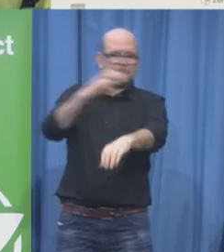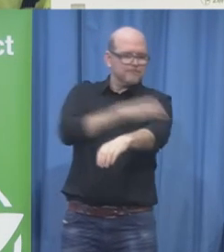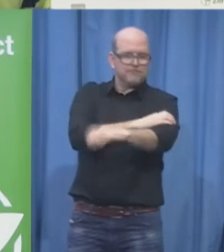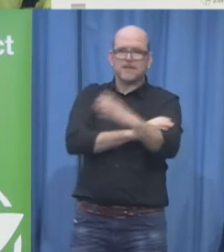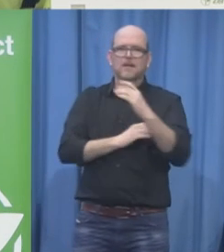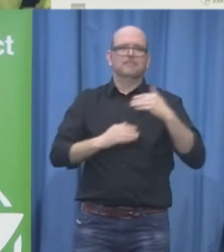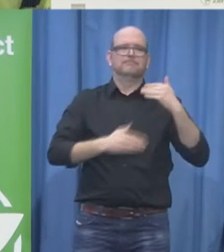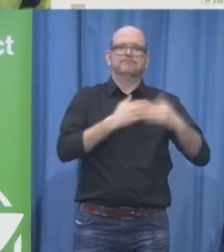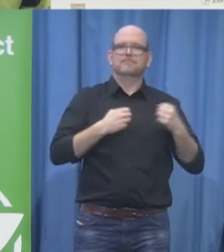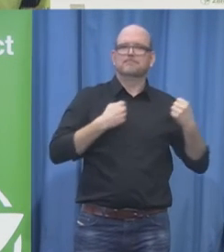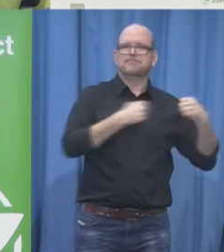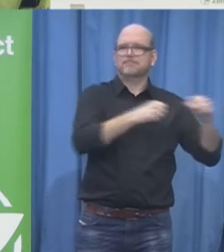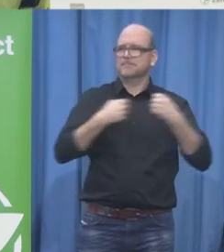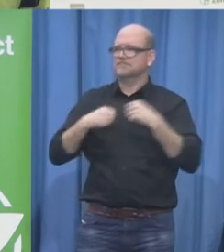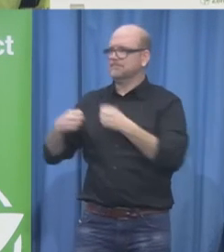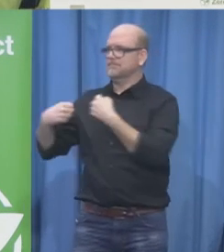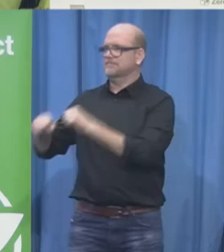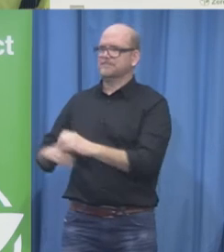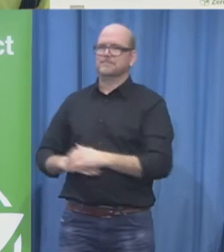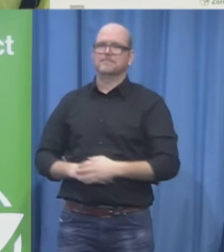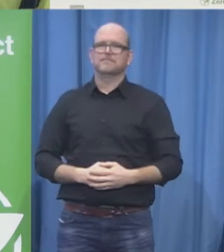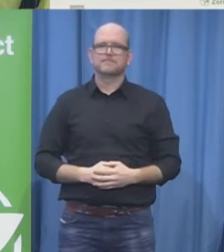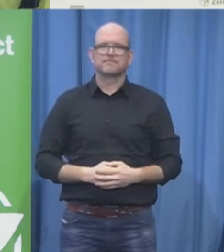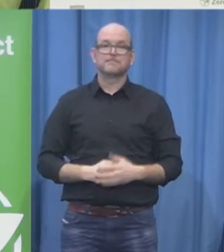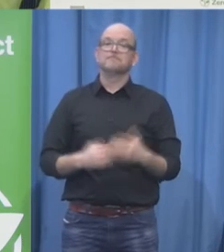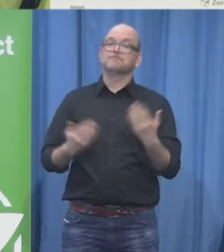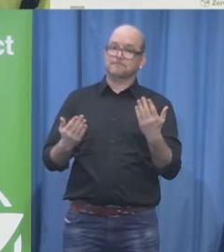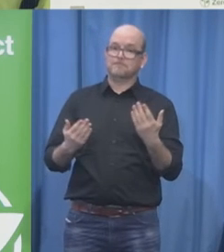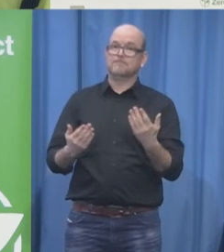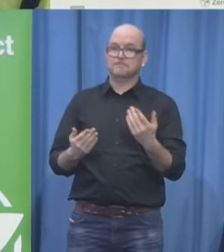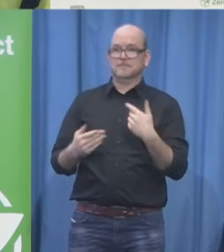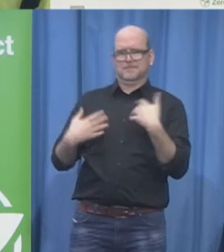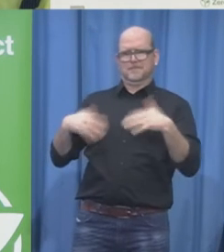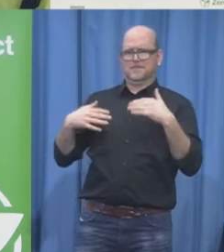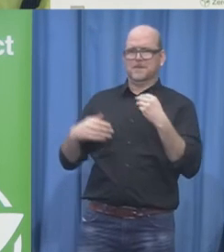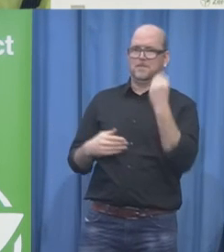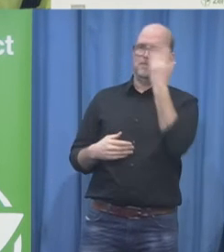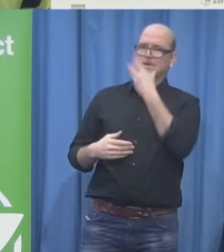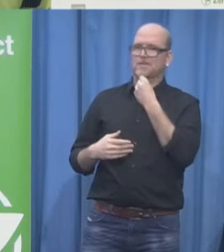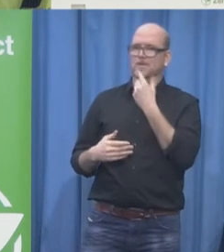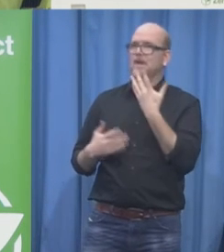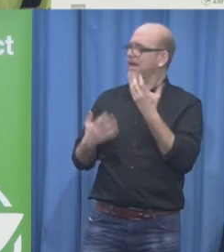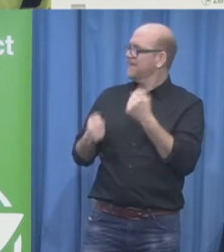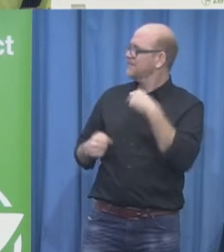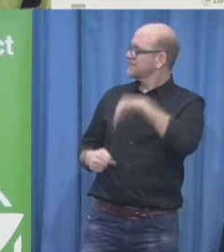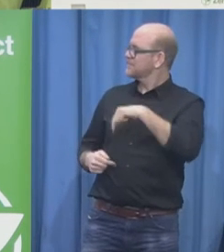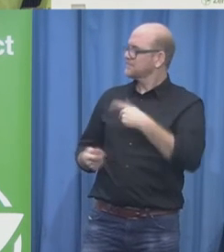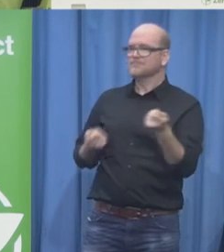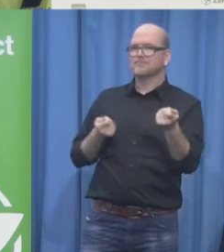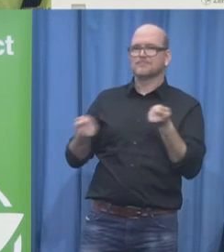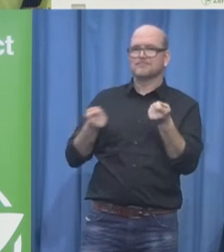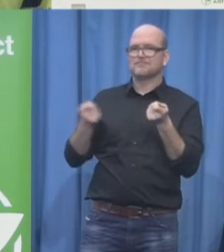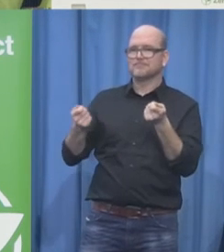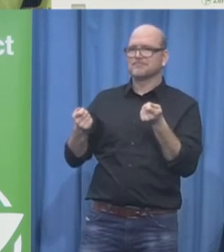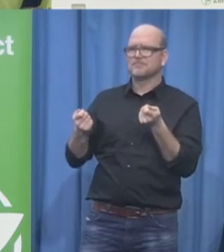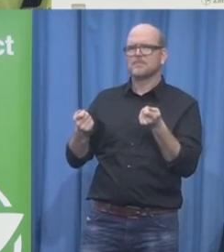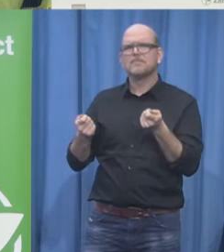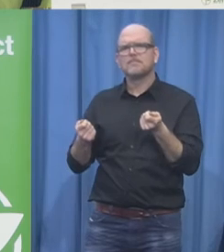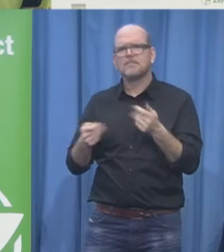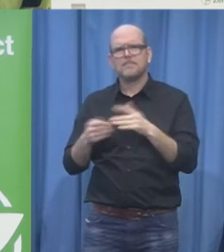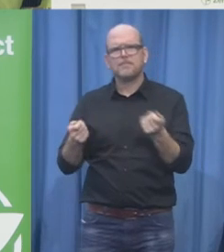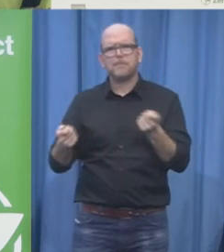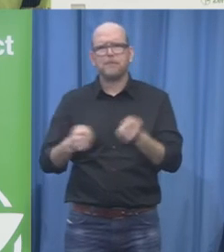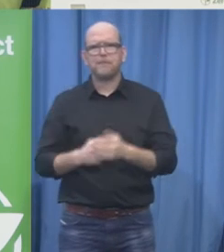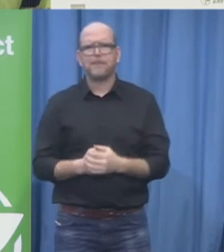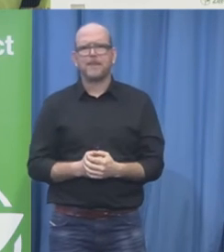also joining this conference attending the zero project conference now for the fourth time